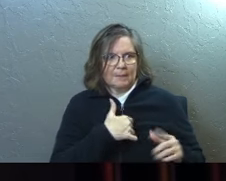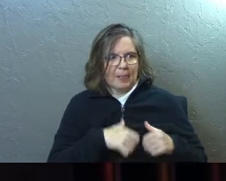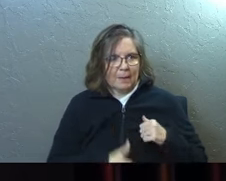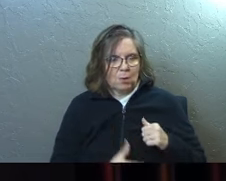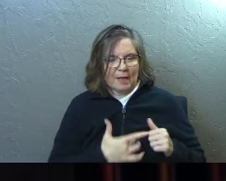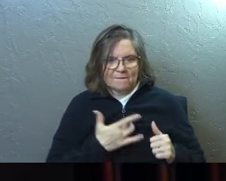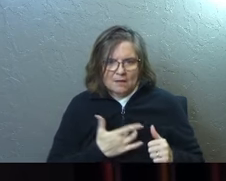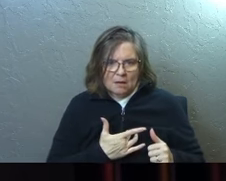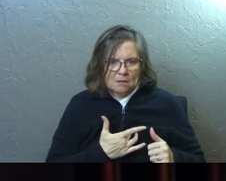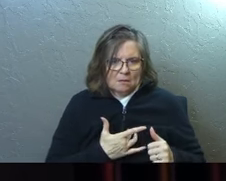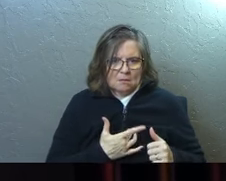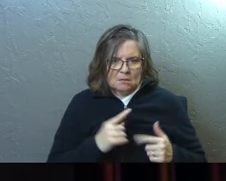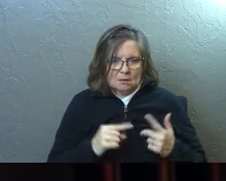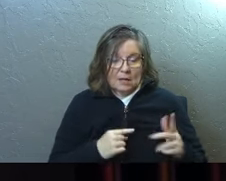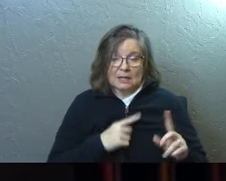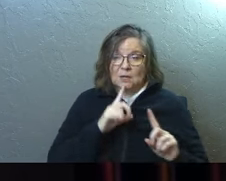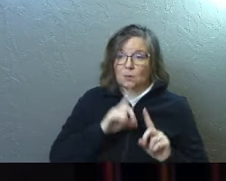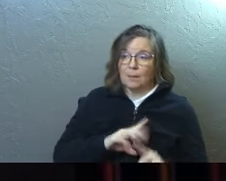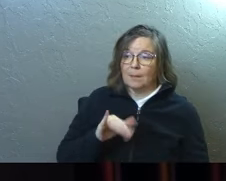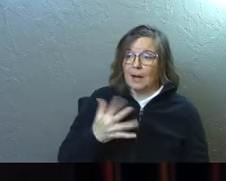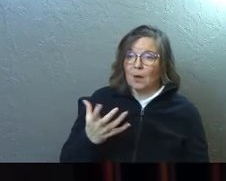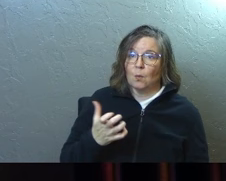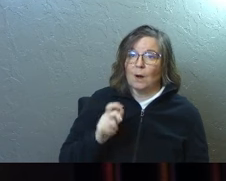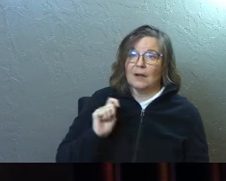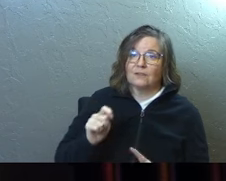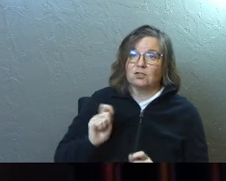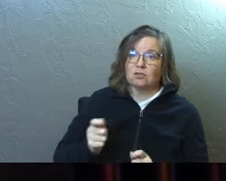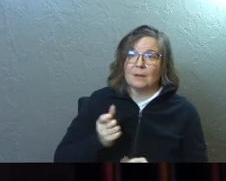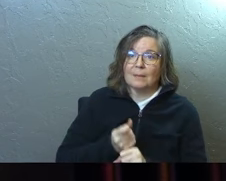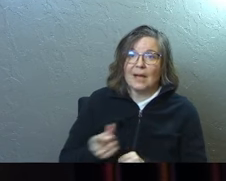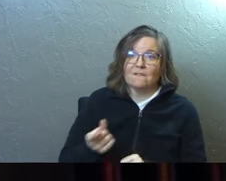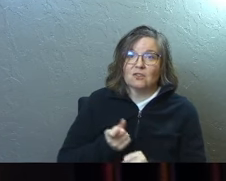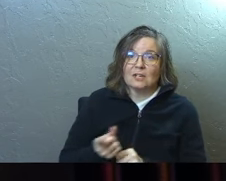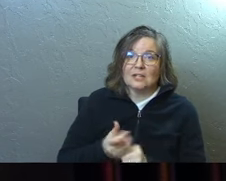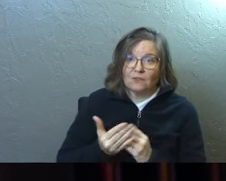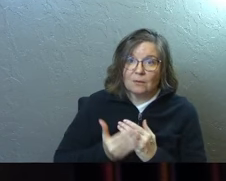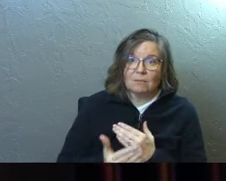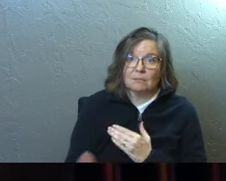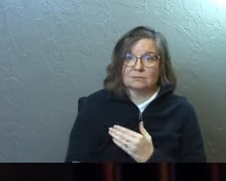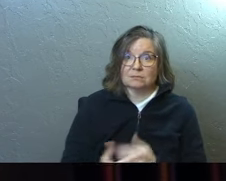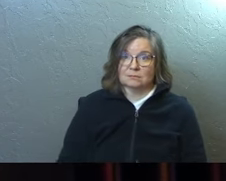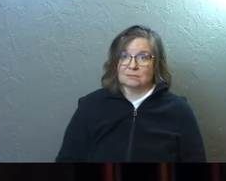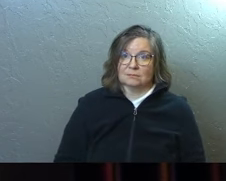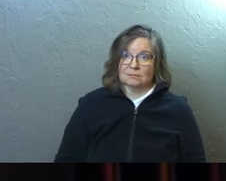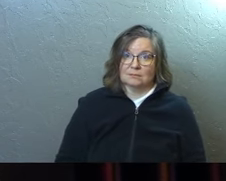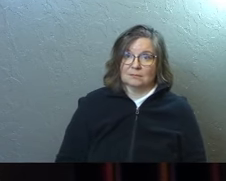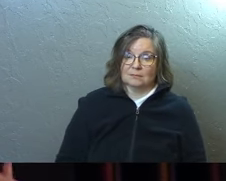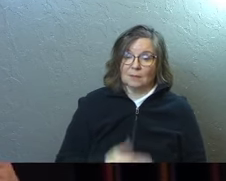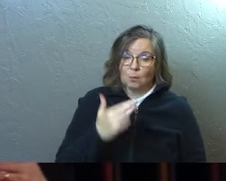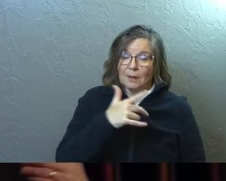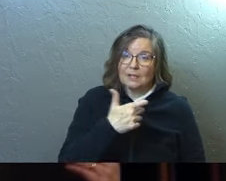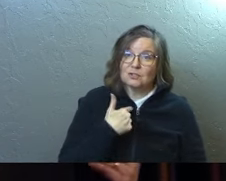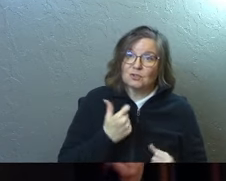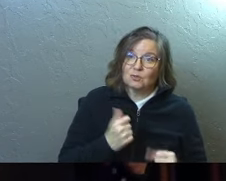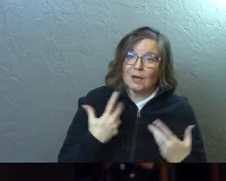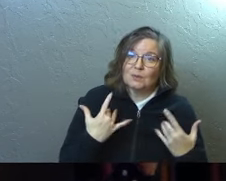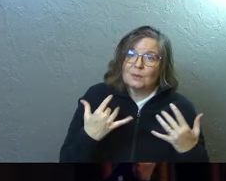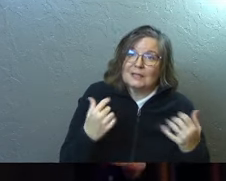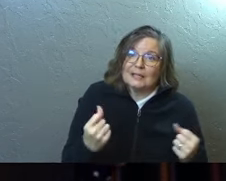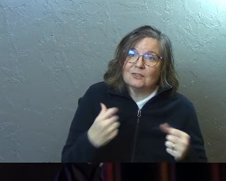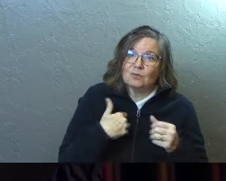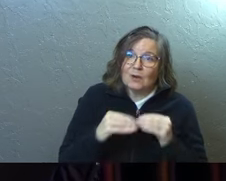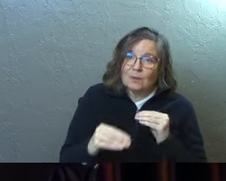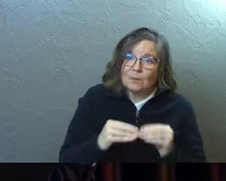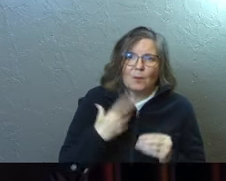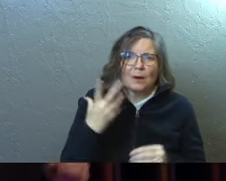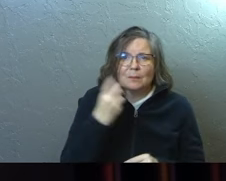brokenness. And he responds by wanting a fishing trip every single year from that point forward, because he's trying to heal and trying